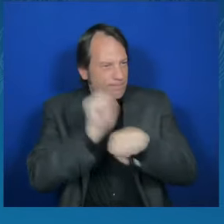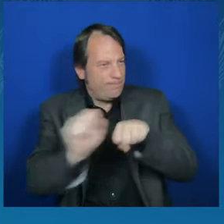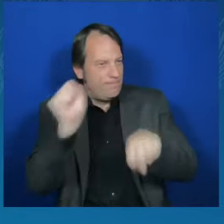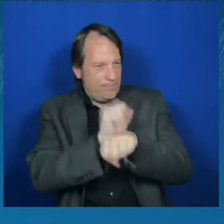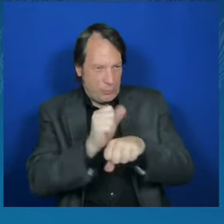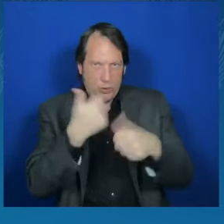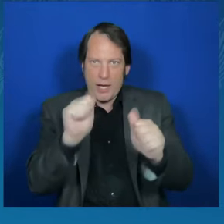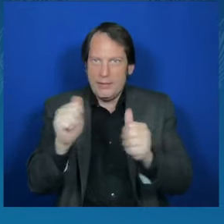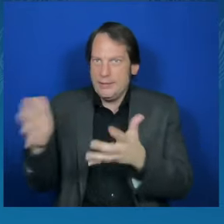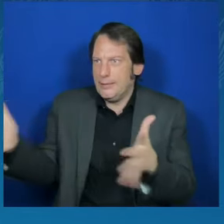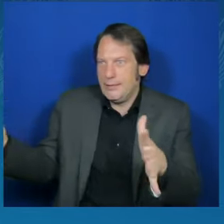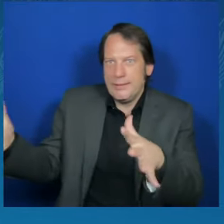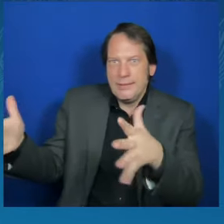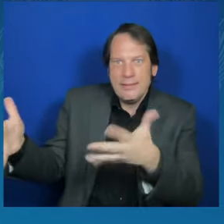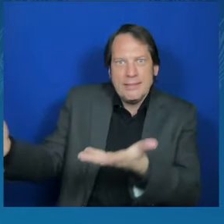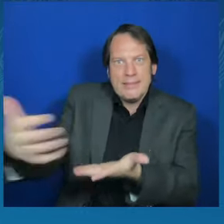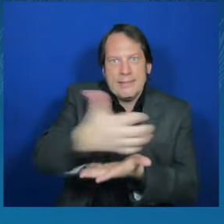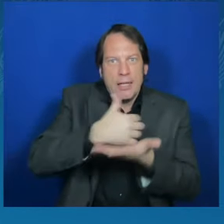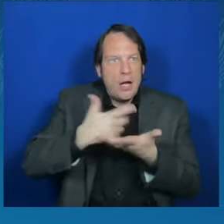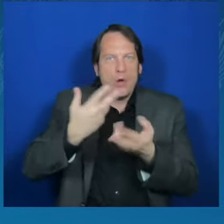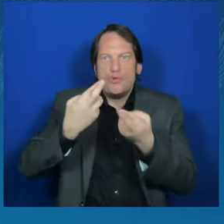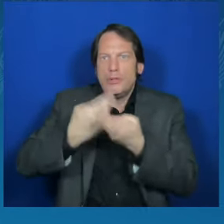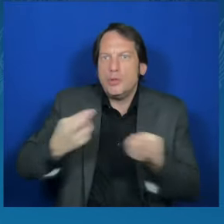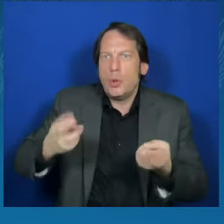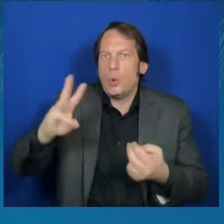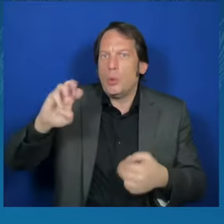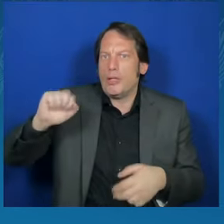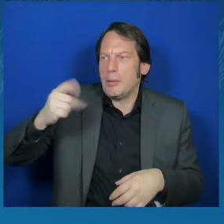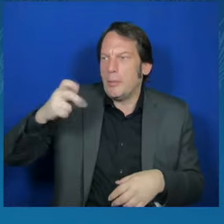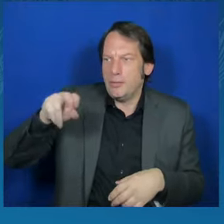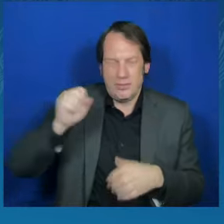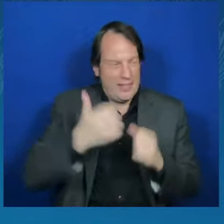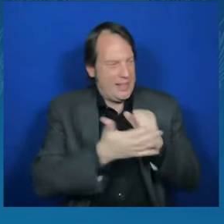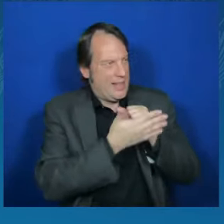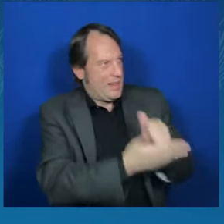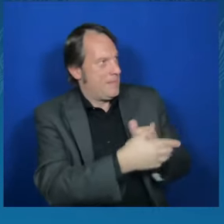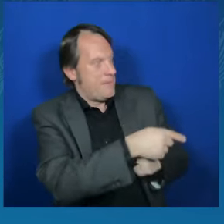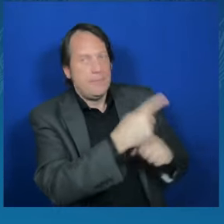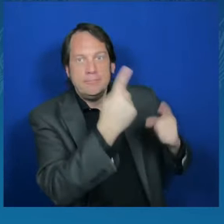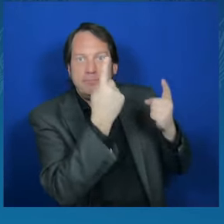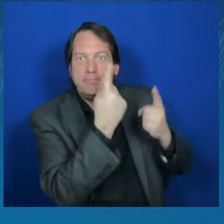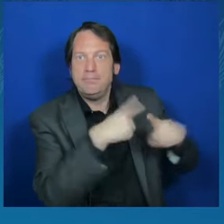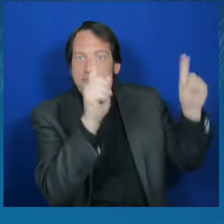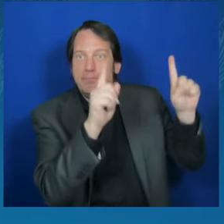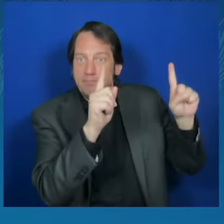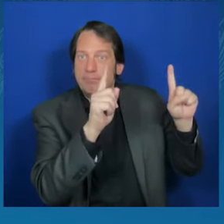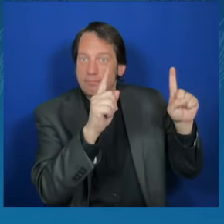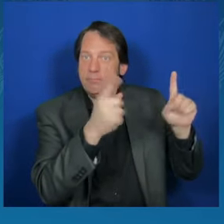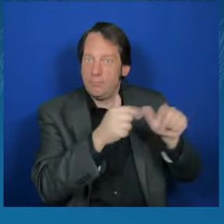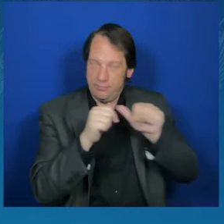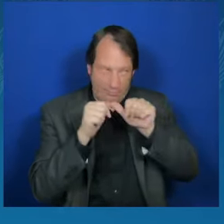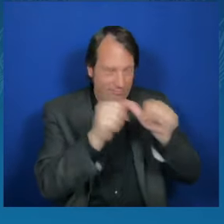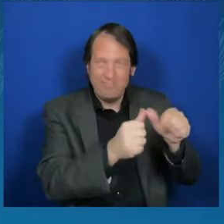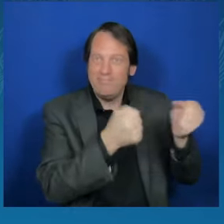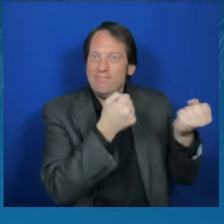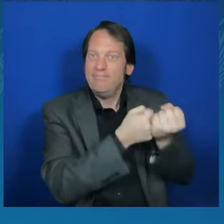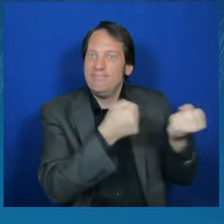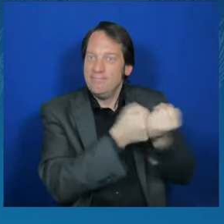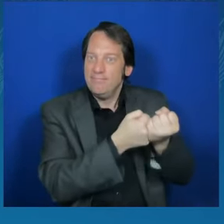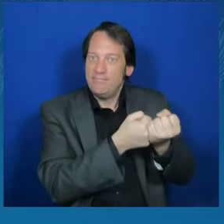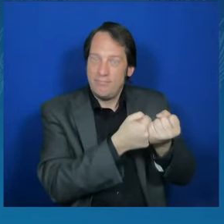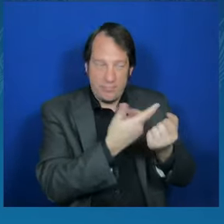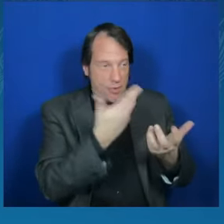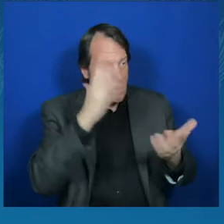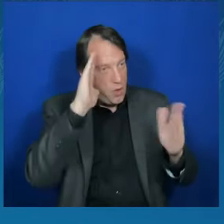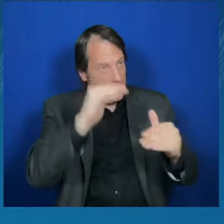We will also continue to support your efforts to secure a just and lasting peace. We will work to make sure